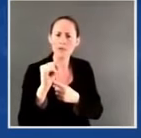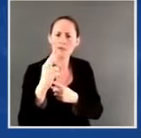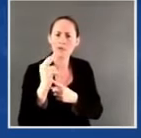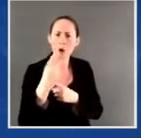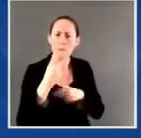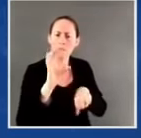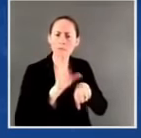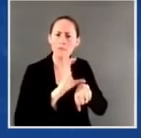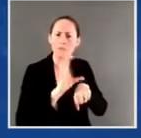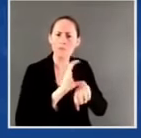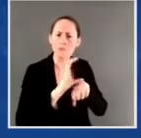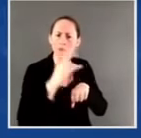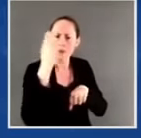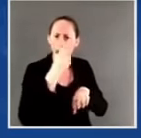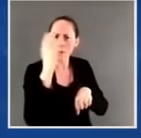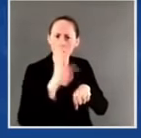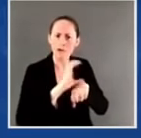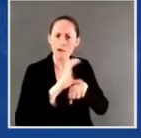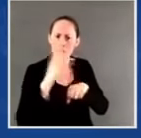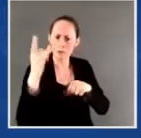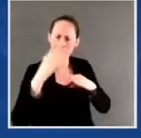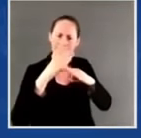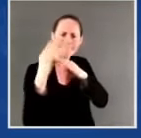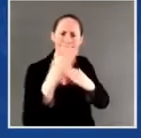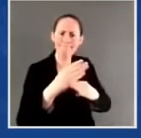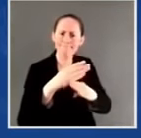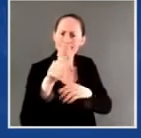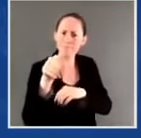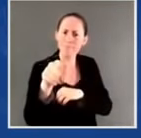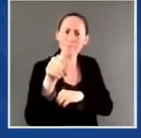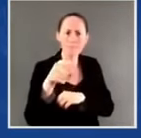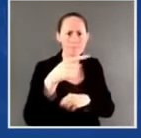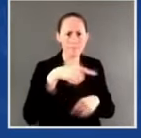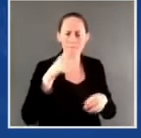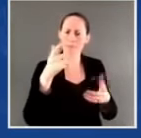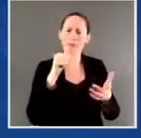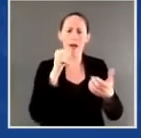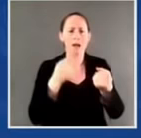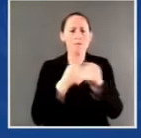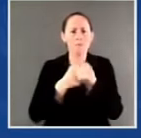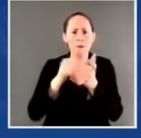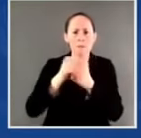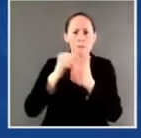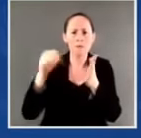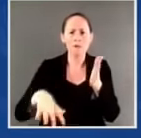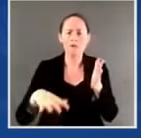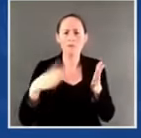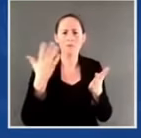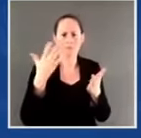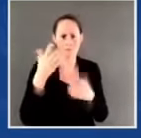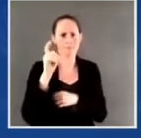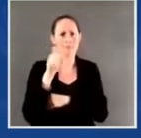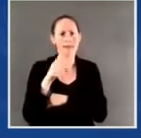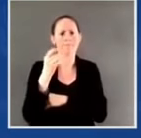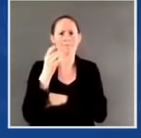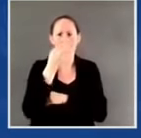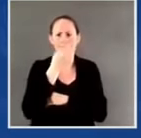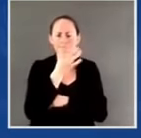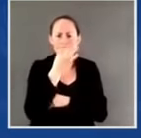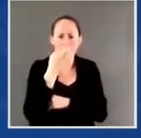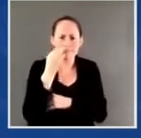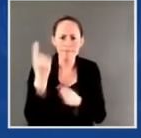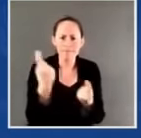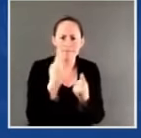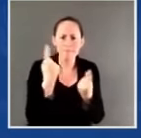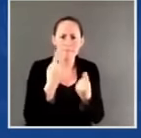you and others who've supported abortion from receiving communion. Are you concerned about the rift in the Catholic Church, and